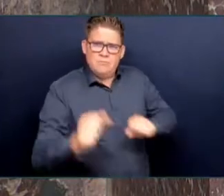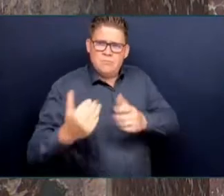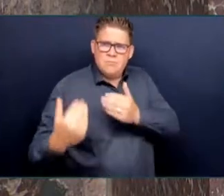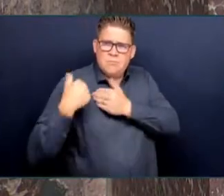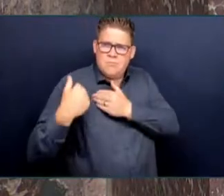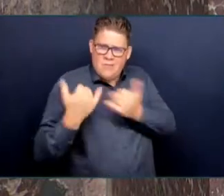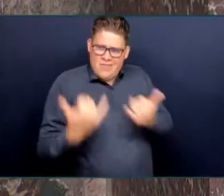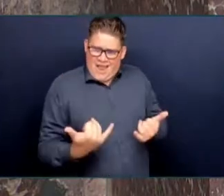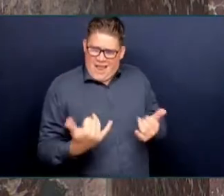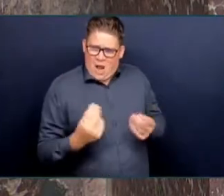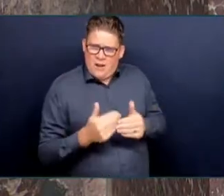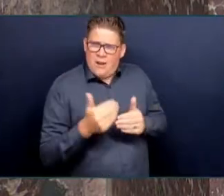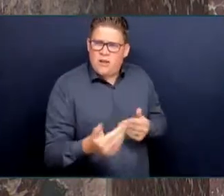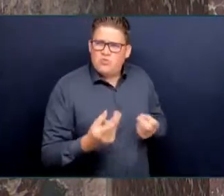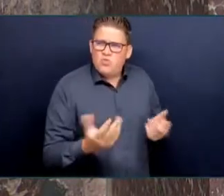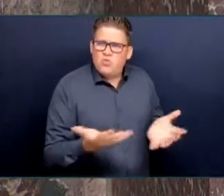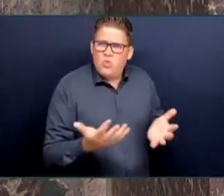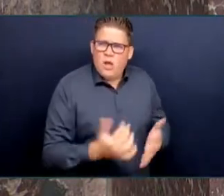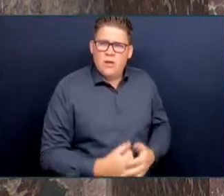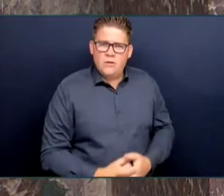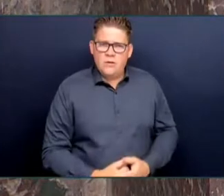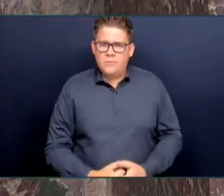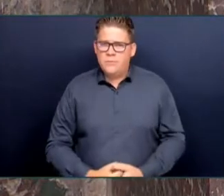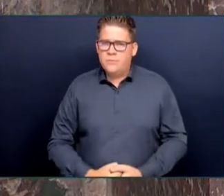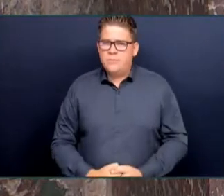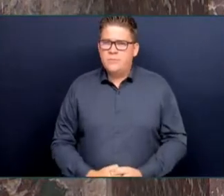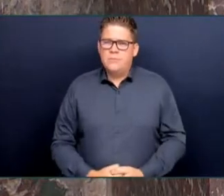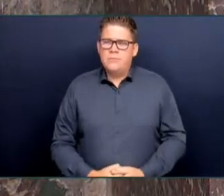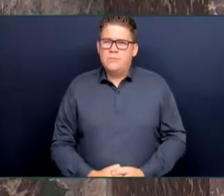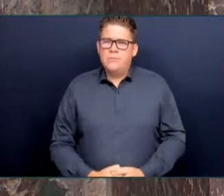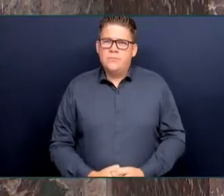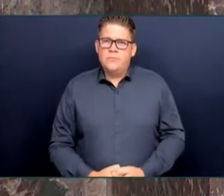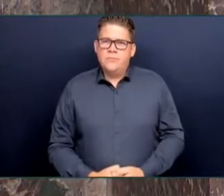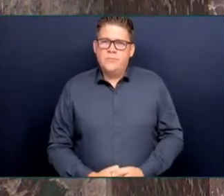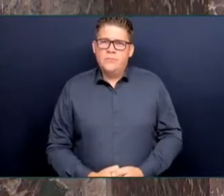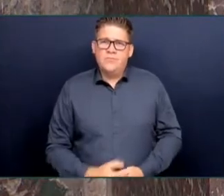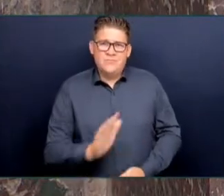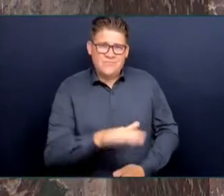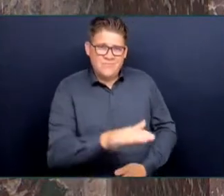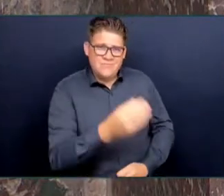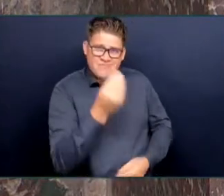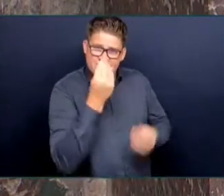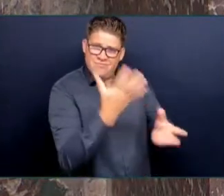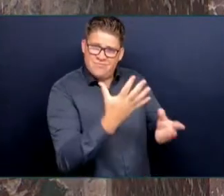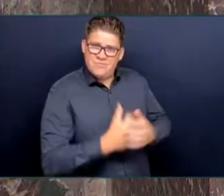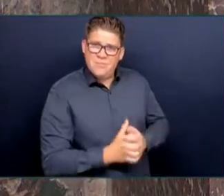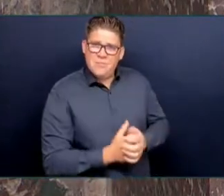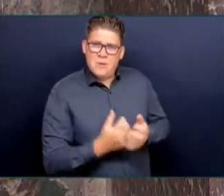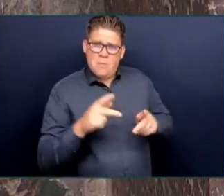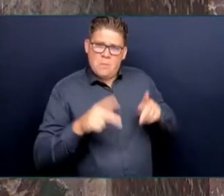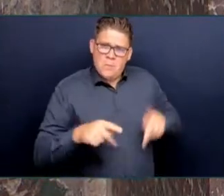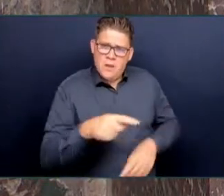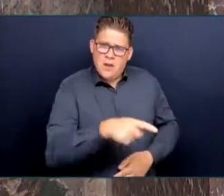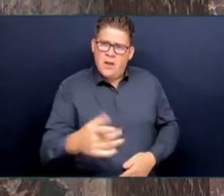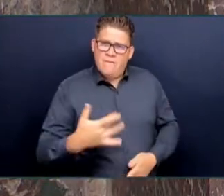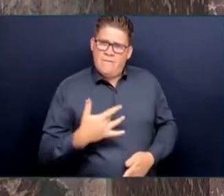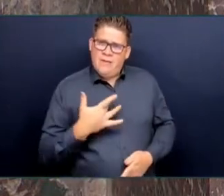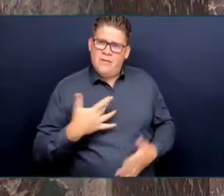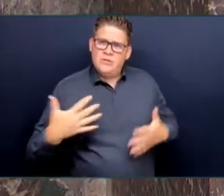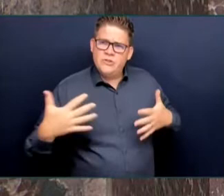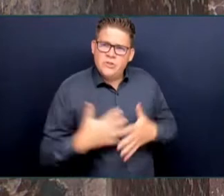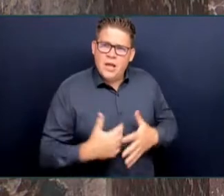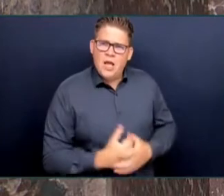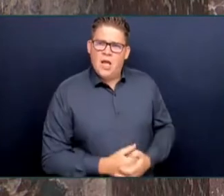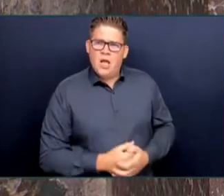Mr. Speaker, people are feeling scared and vulnerable in our neighborhoods in the face of the former Attorney General's soft-on-crime approach.